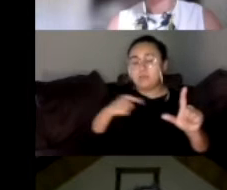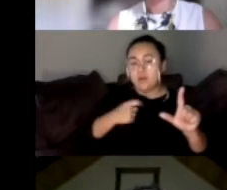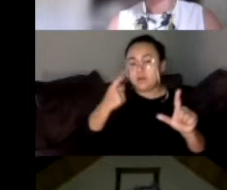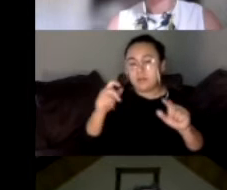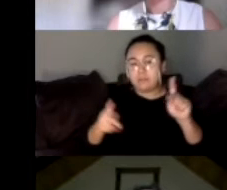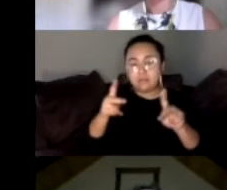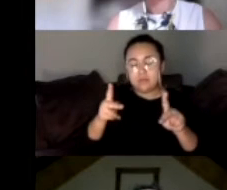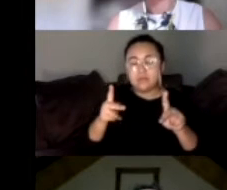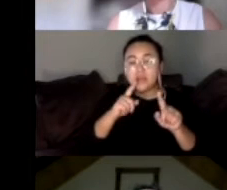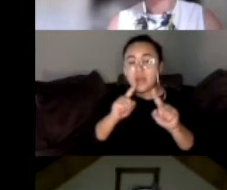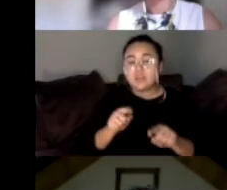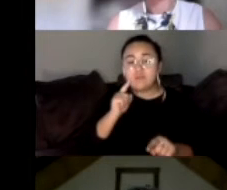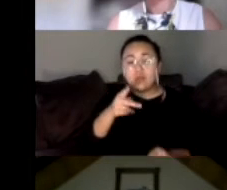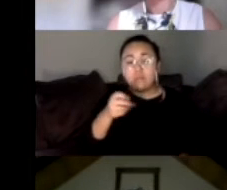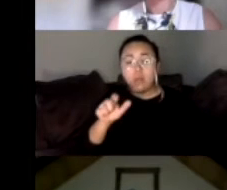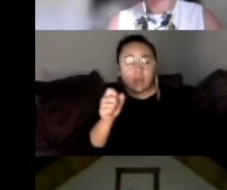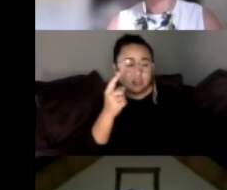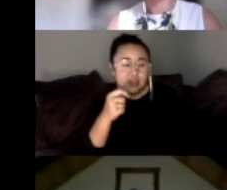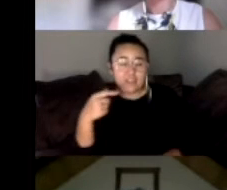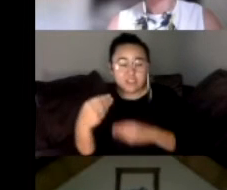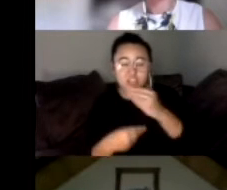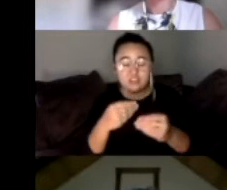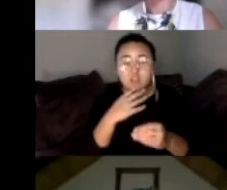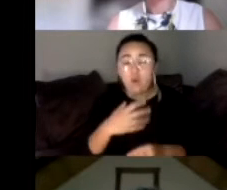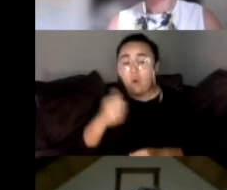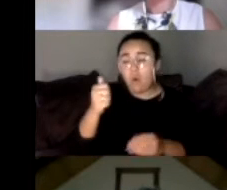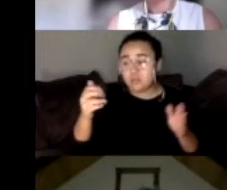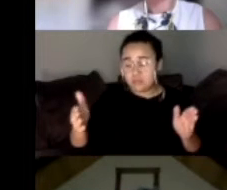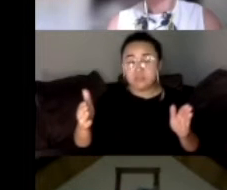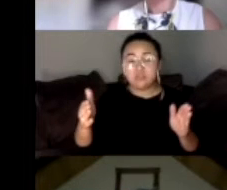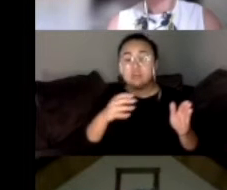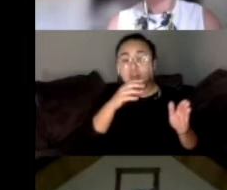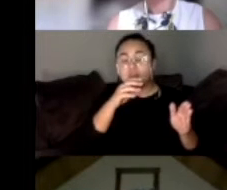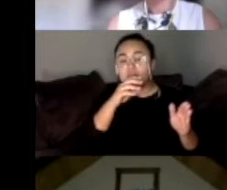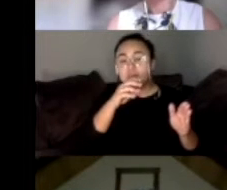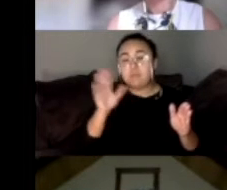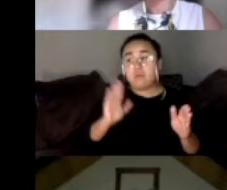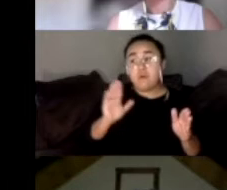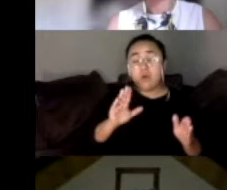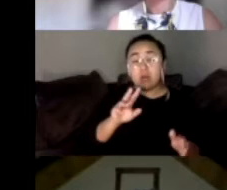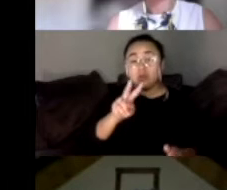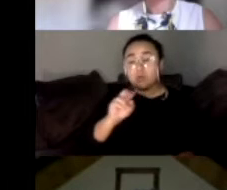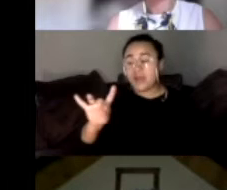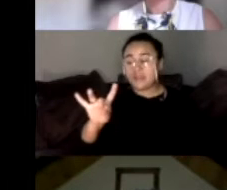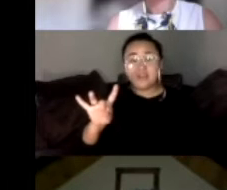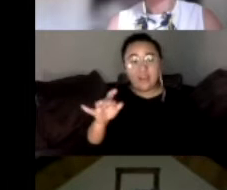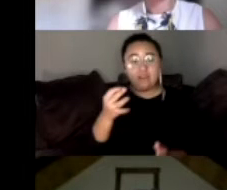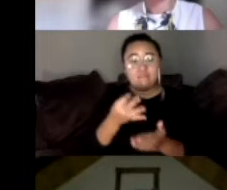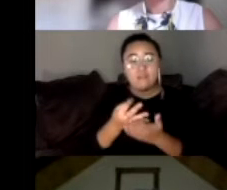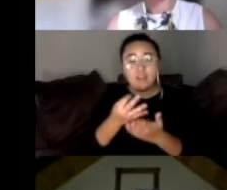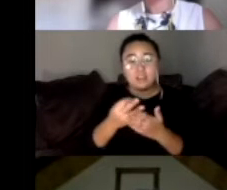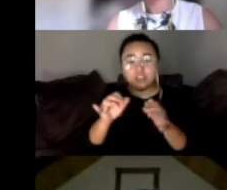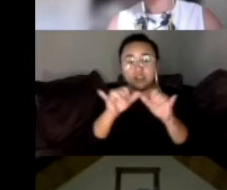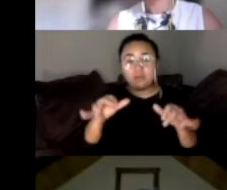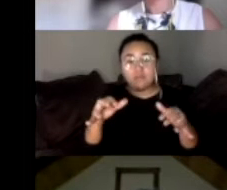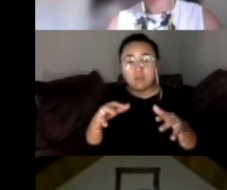what this generation has been through. So the oldest of these voters were age 16 in 2008 when the financial system collapsed and the Great Recession